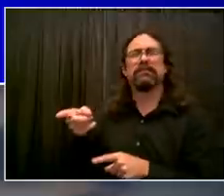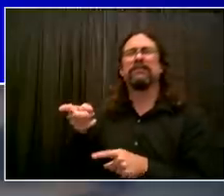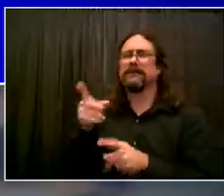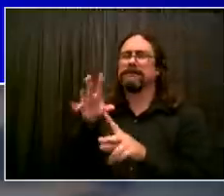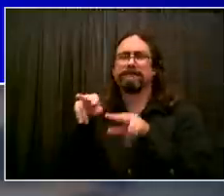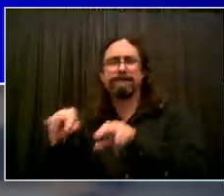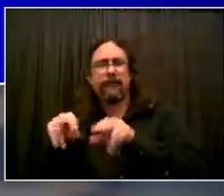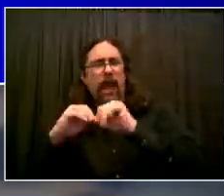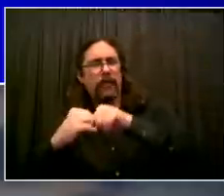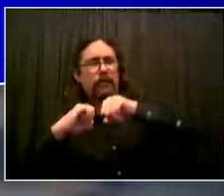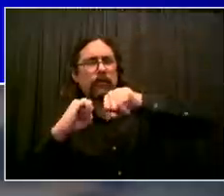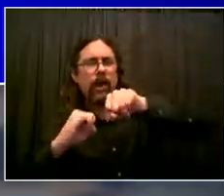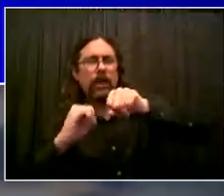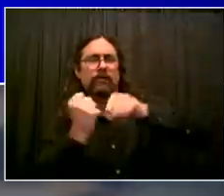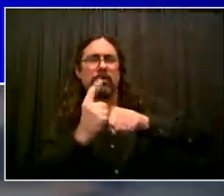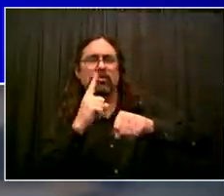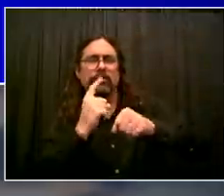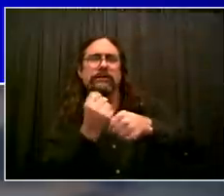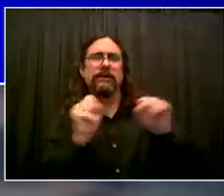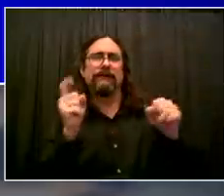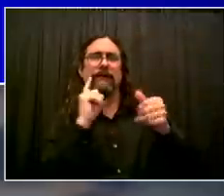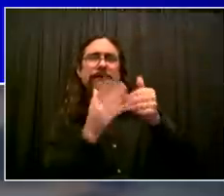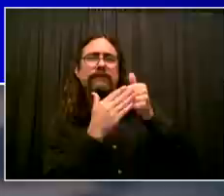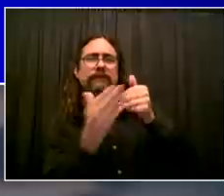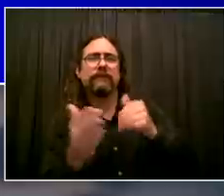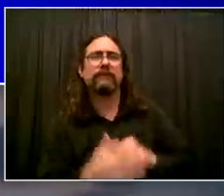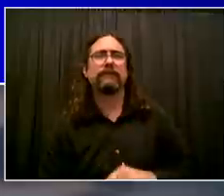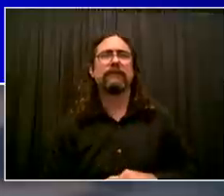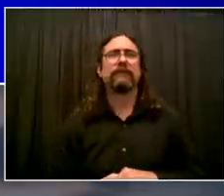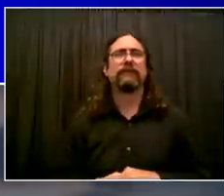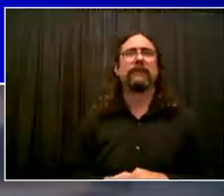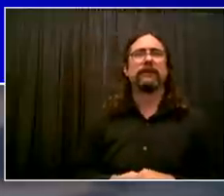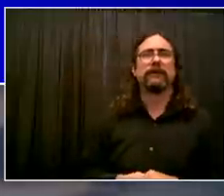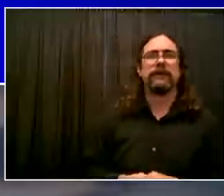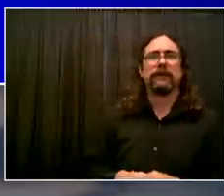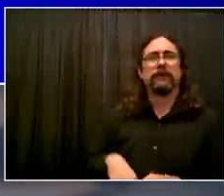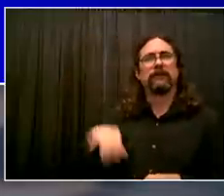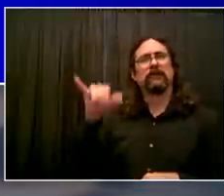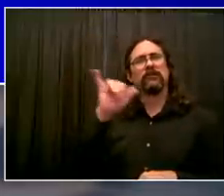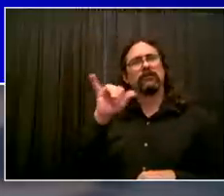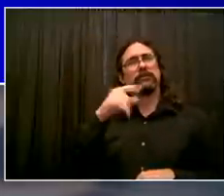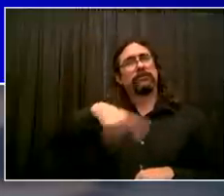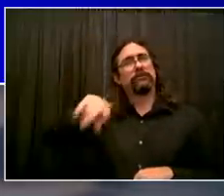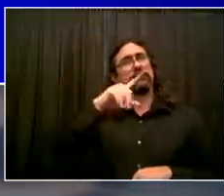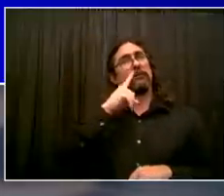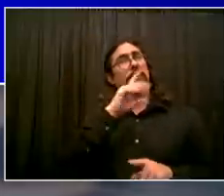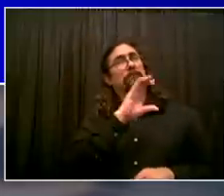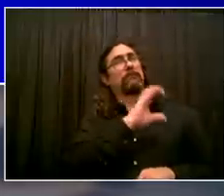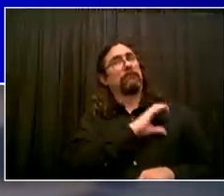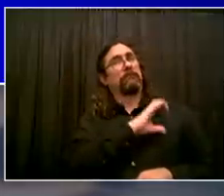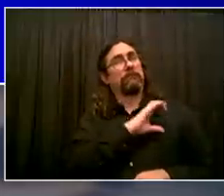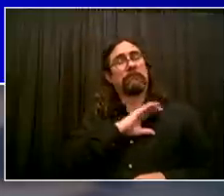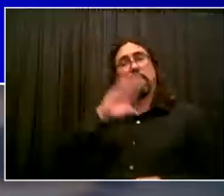department, others need to go for an evacuation. If we give that order, we have to be able to implement it immediately.